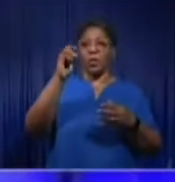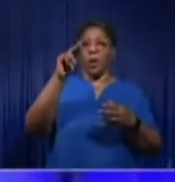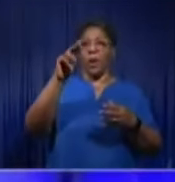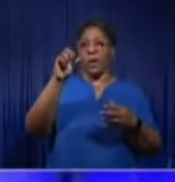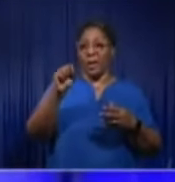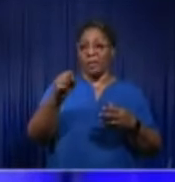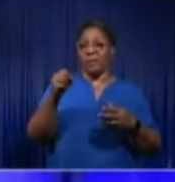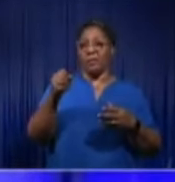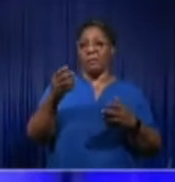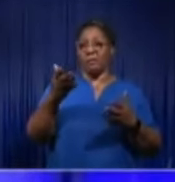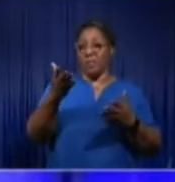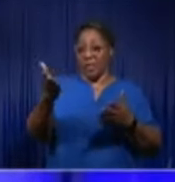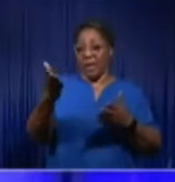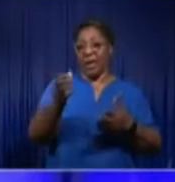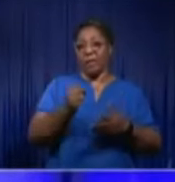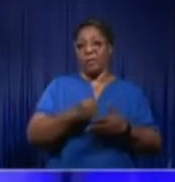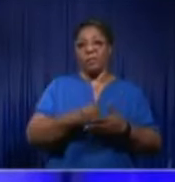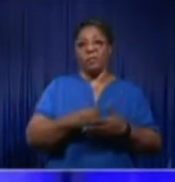shot at this one.